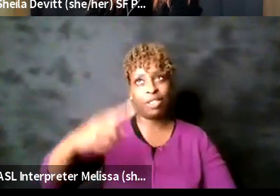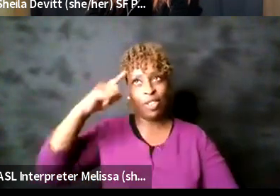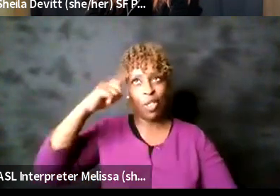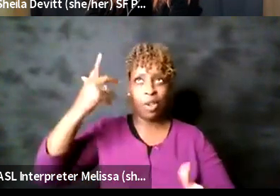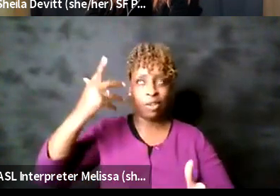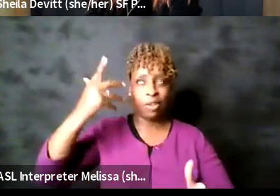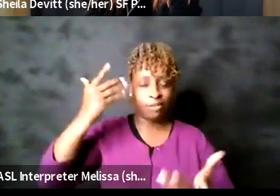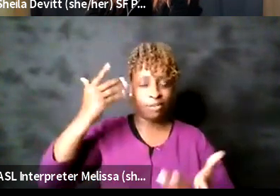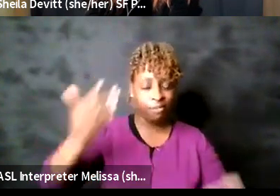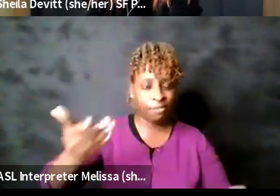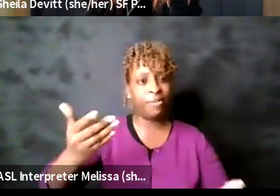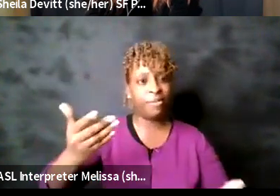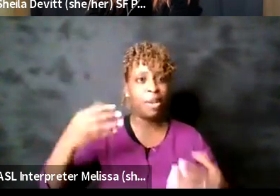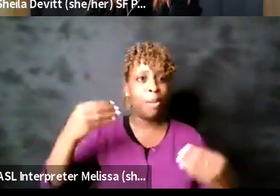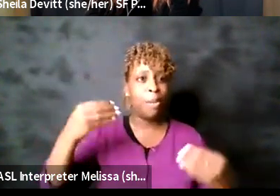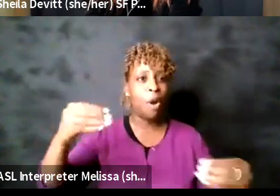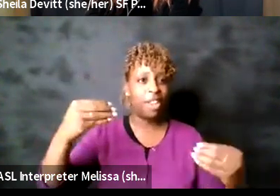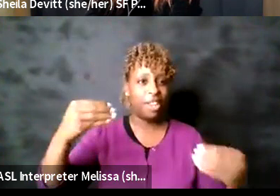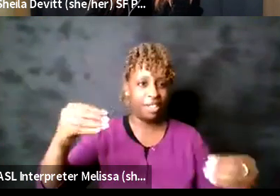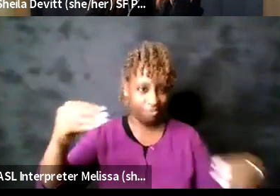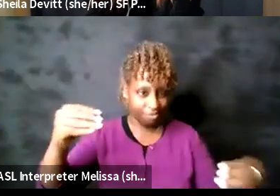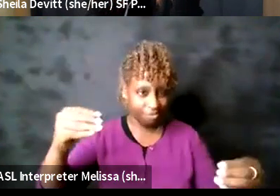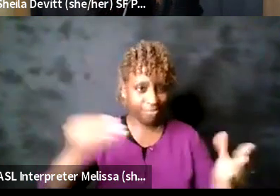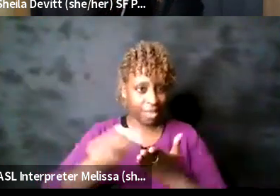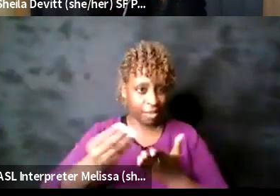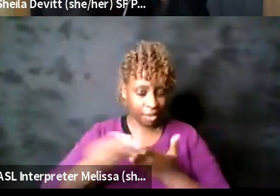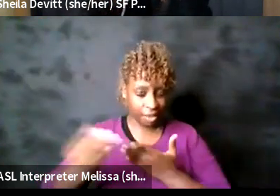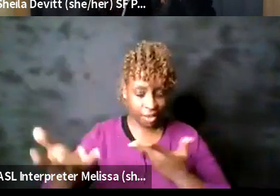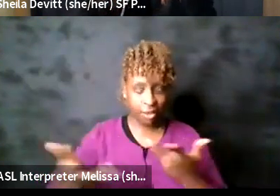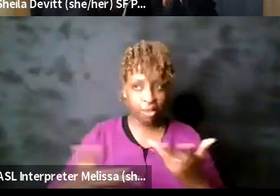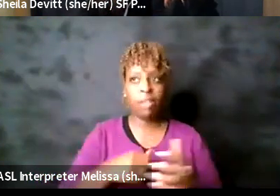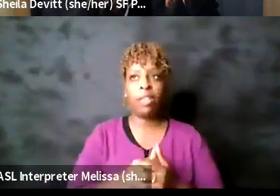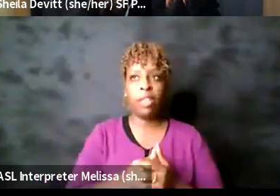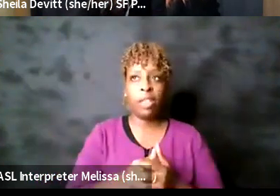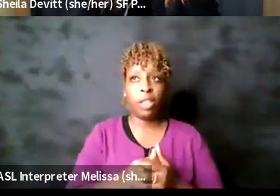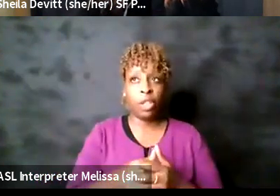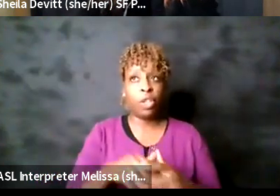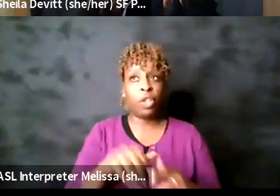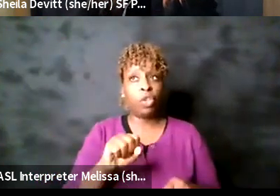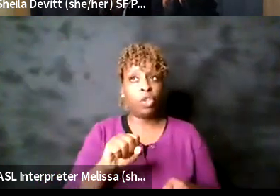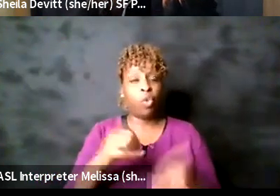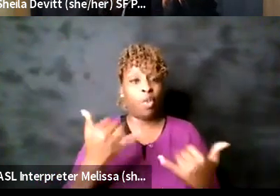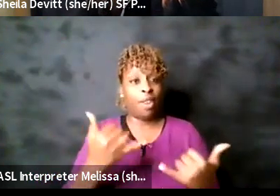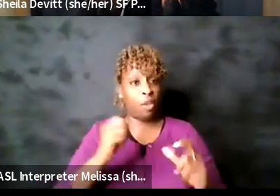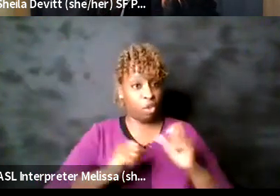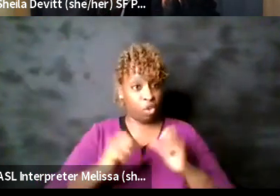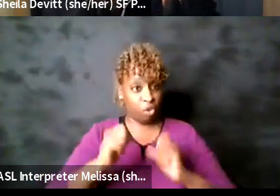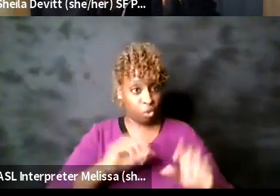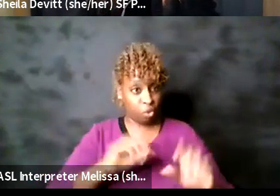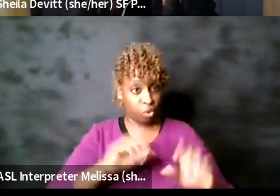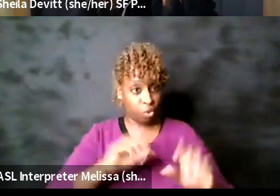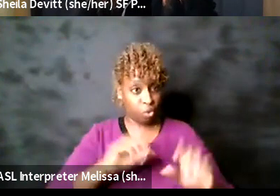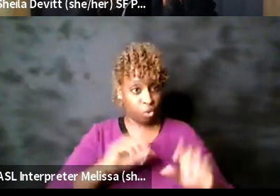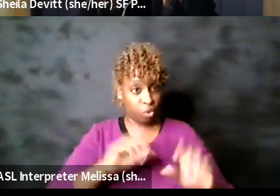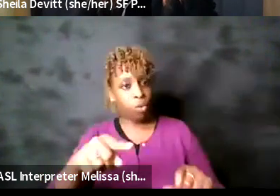um now that we're now that seasons are opening back up when you send out your season letter we send a